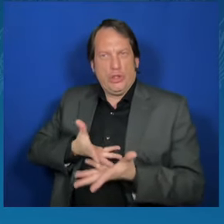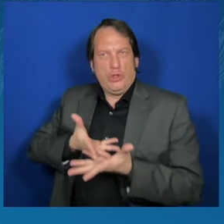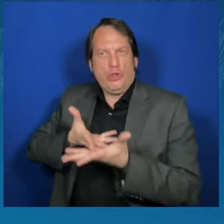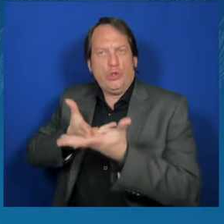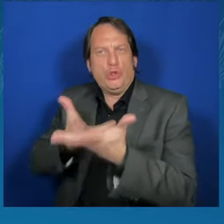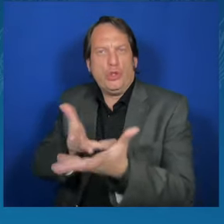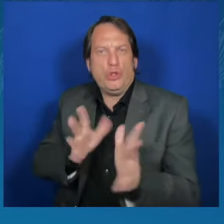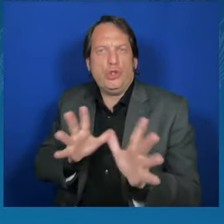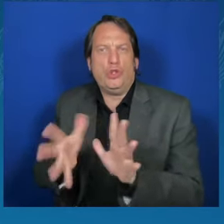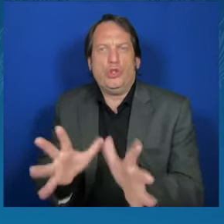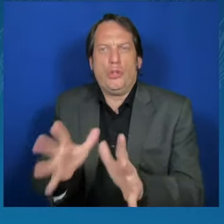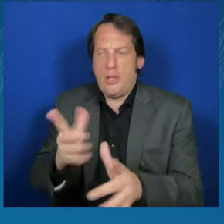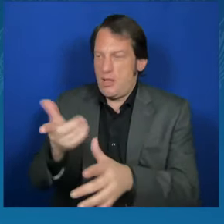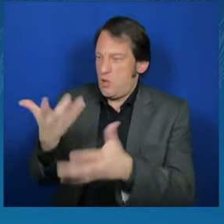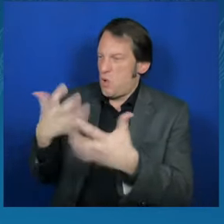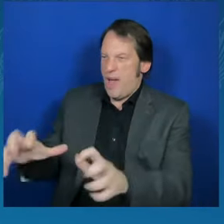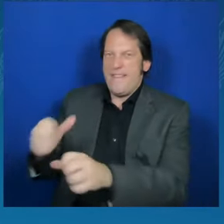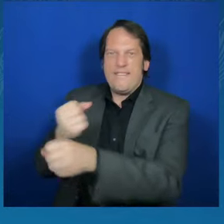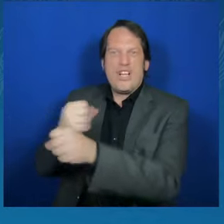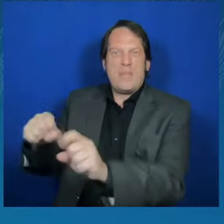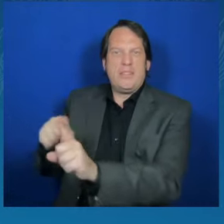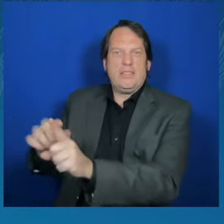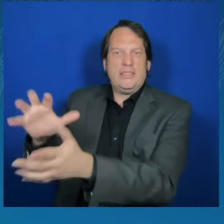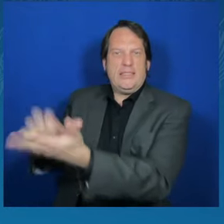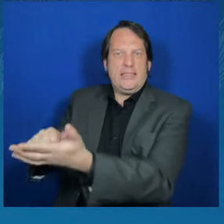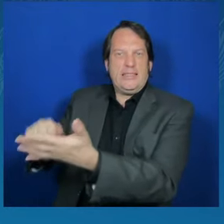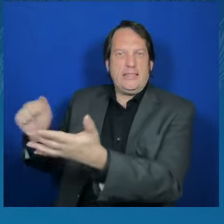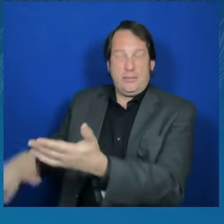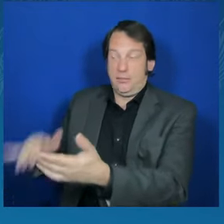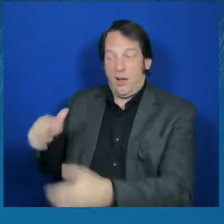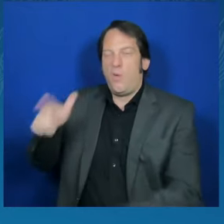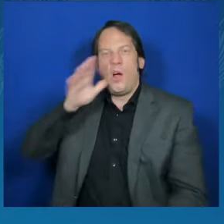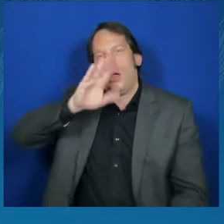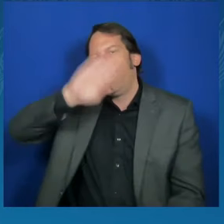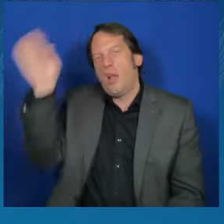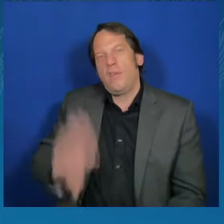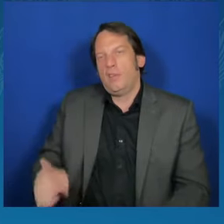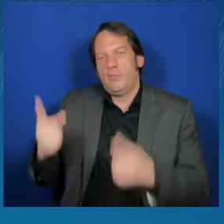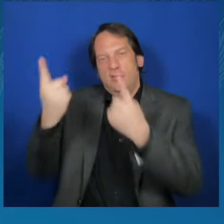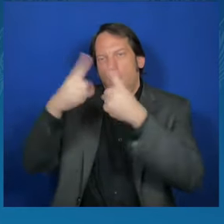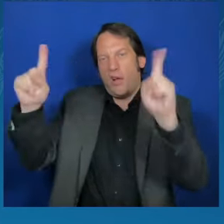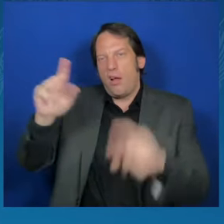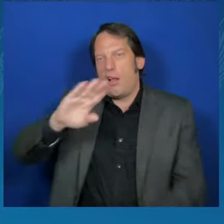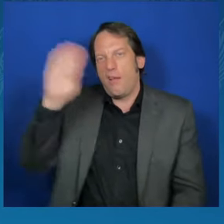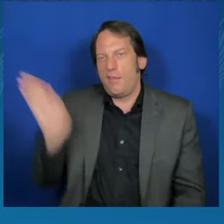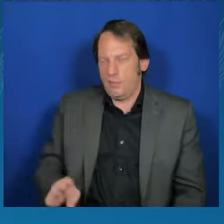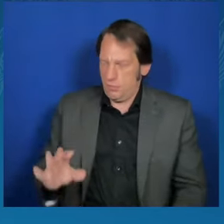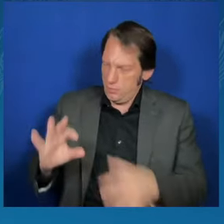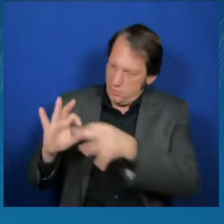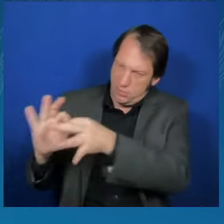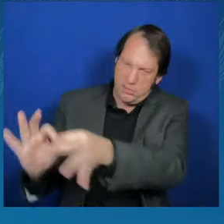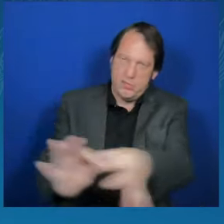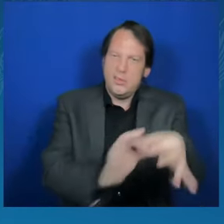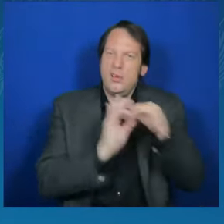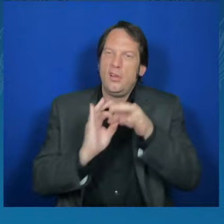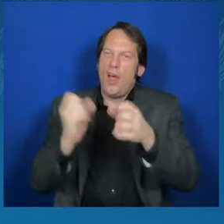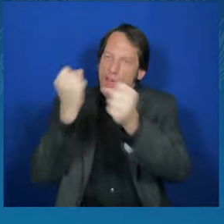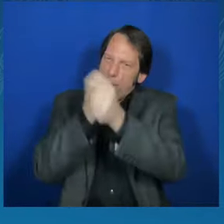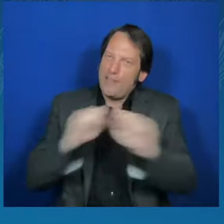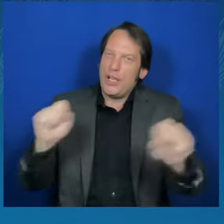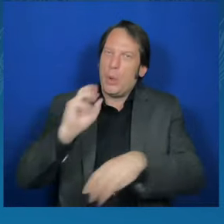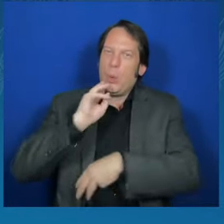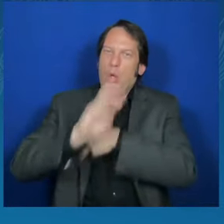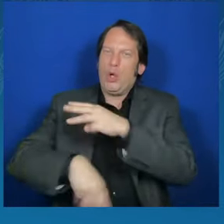now is the preservation of principle. American support. Ukraine and all our warriors need and await